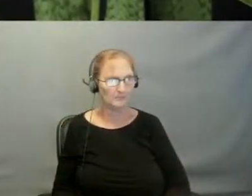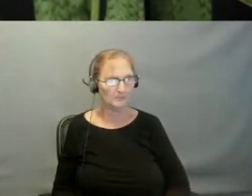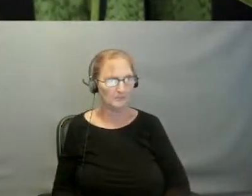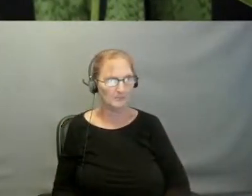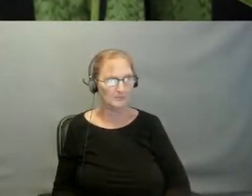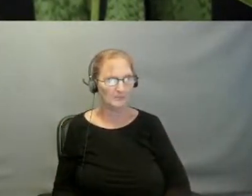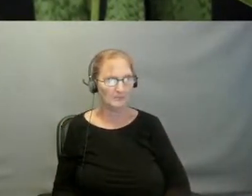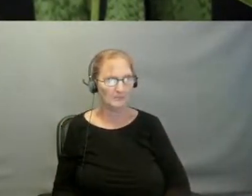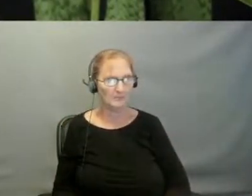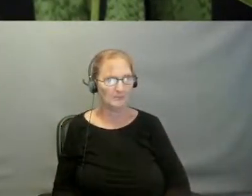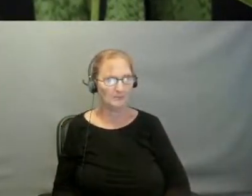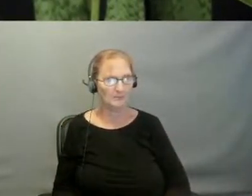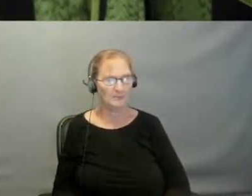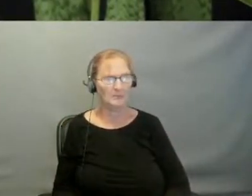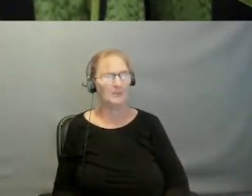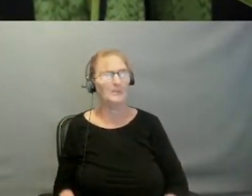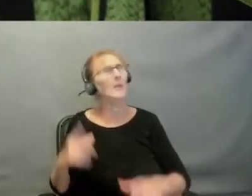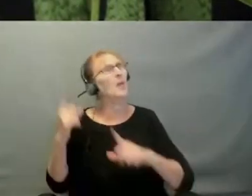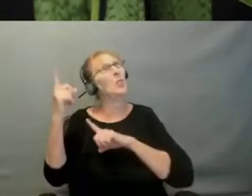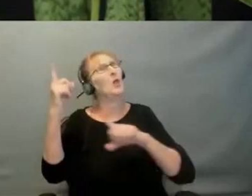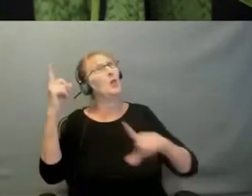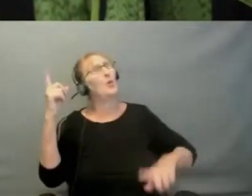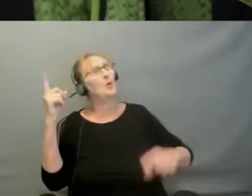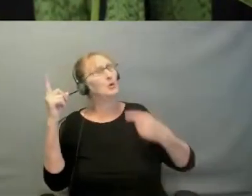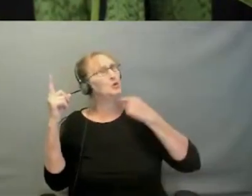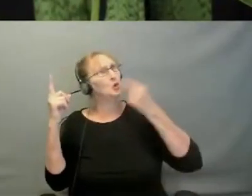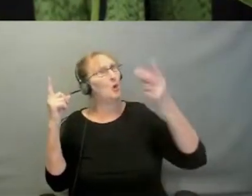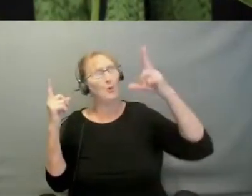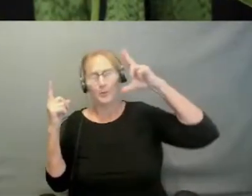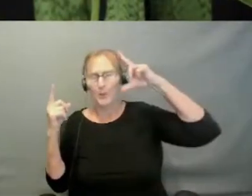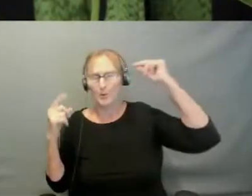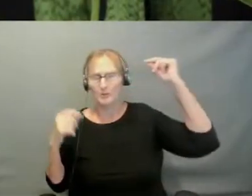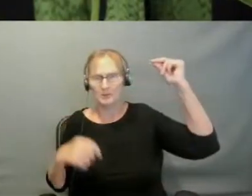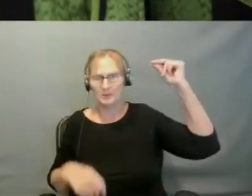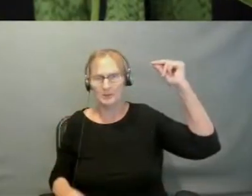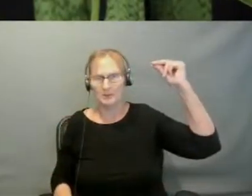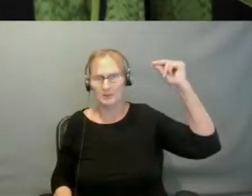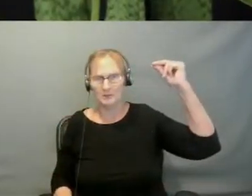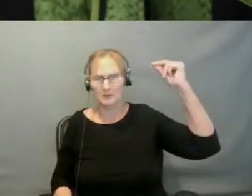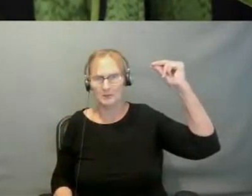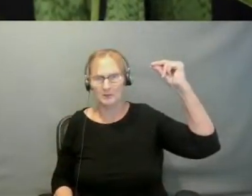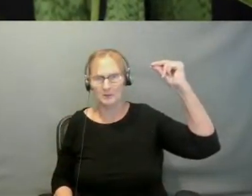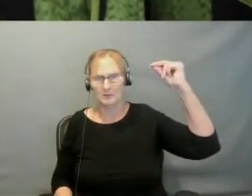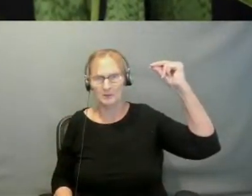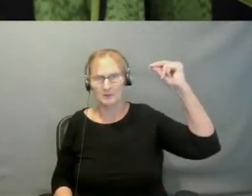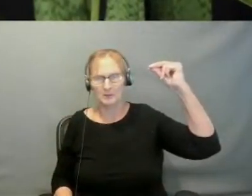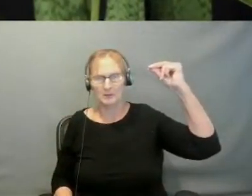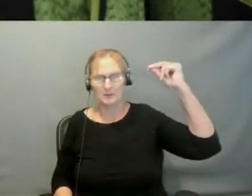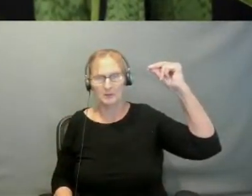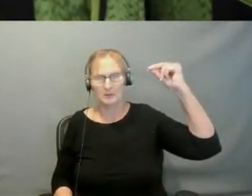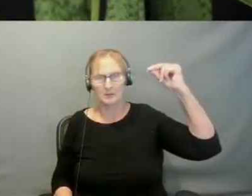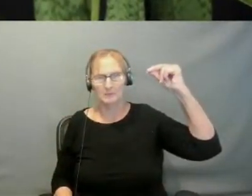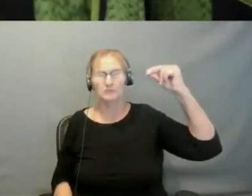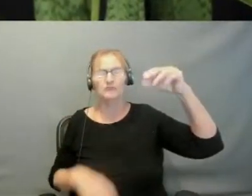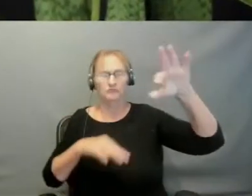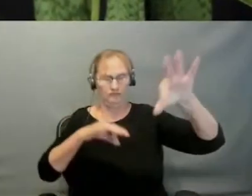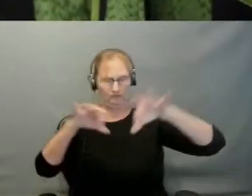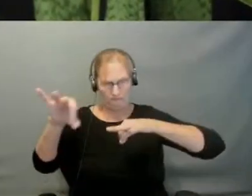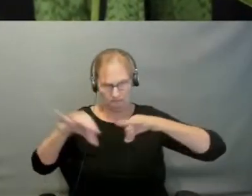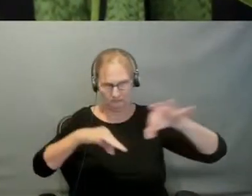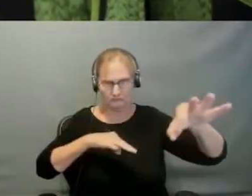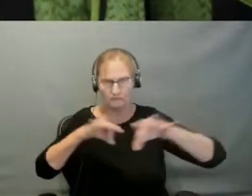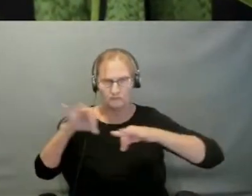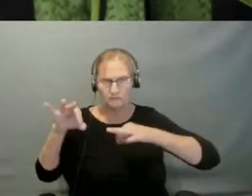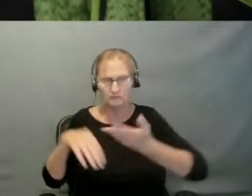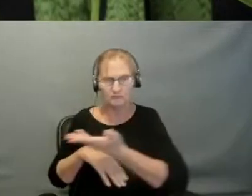Then the Lord said to Moses, Give the following instructions to the people of